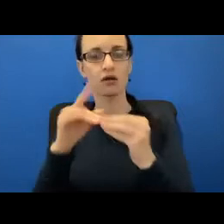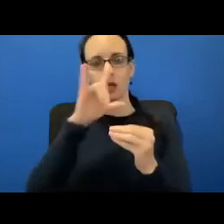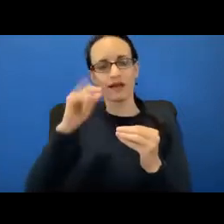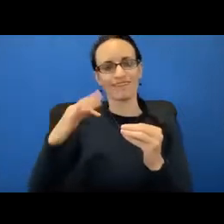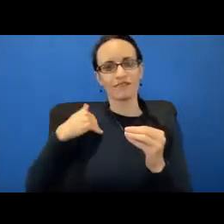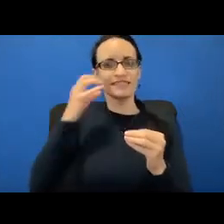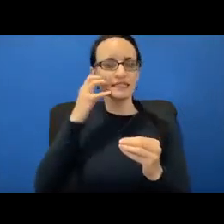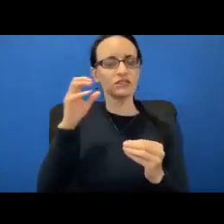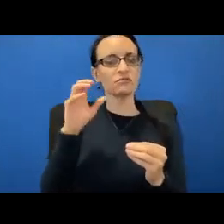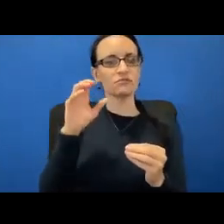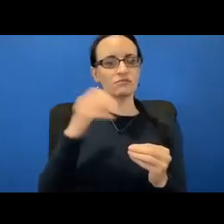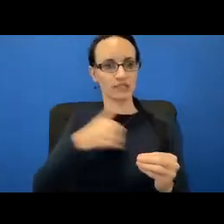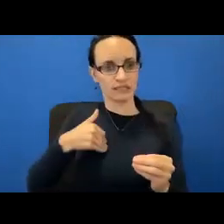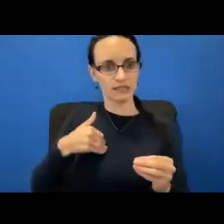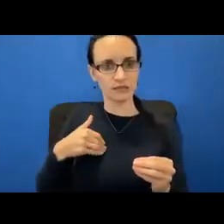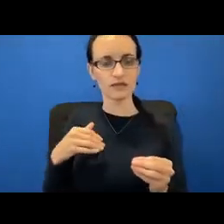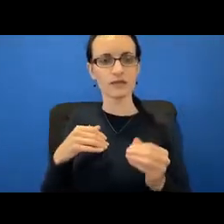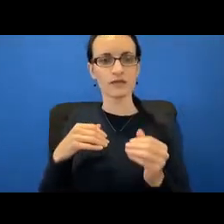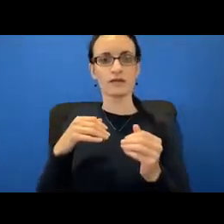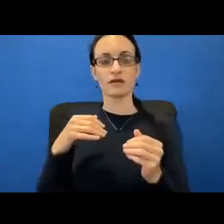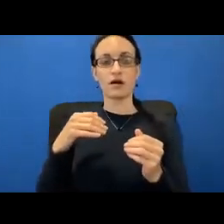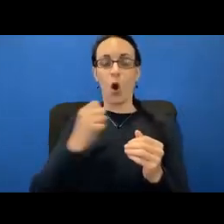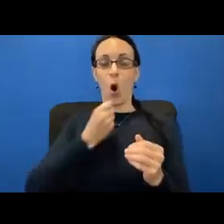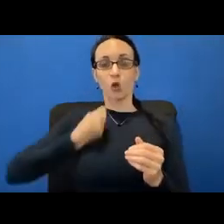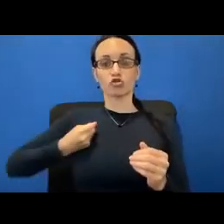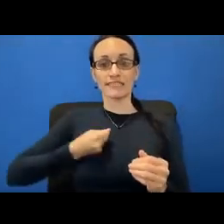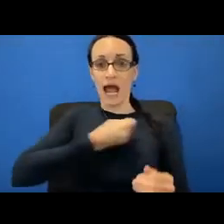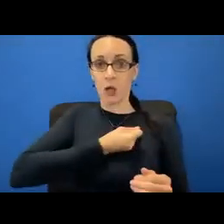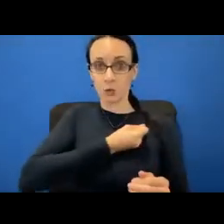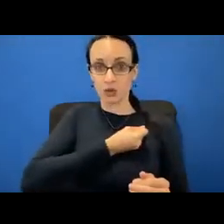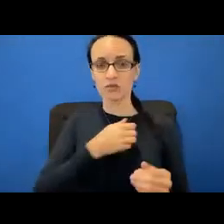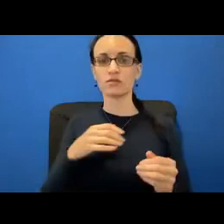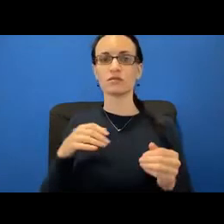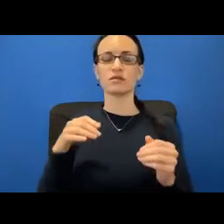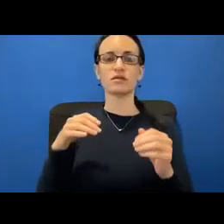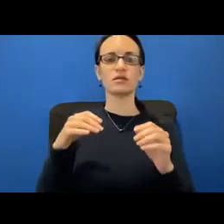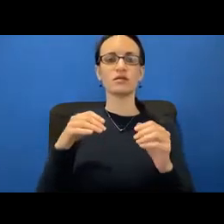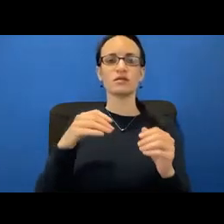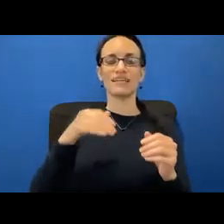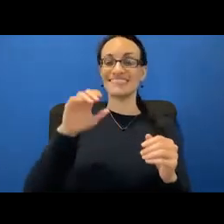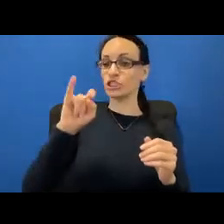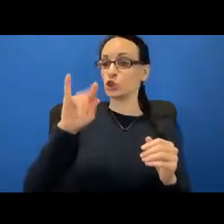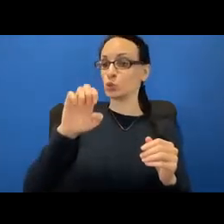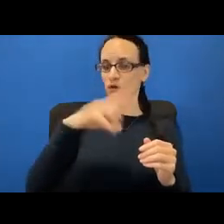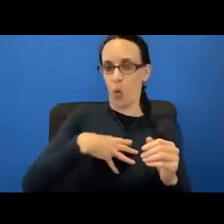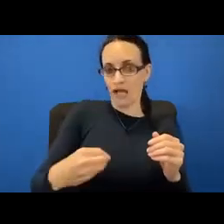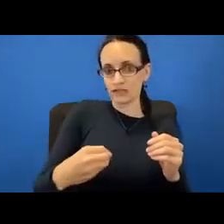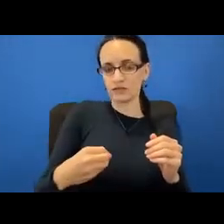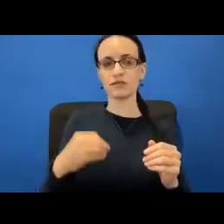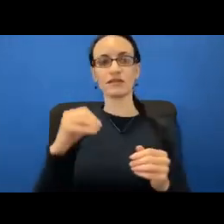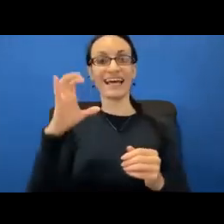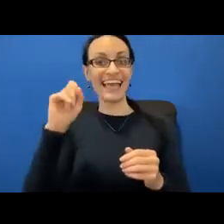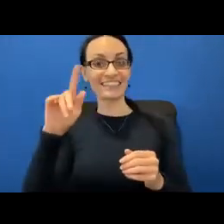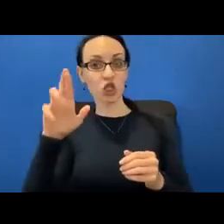ultrasound, the dense tissue is still white, but the cancer is black, making it easier to see. For people with very dense